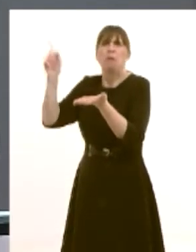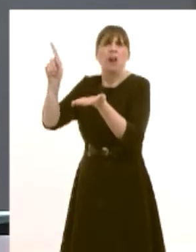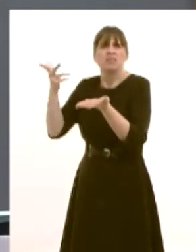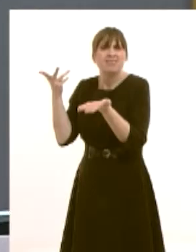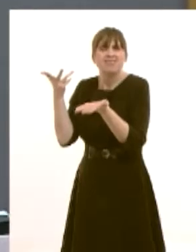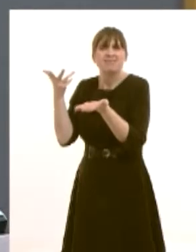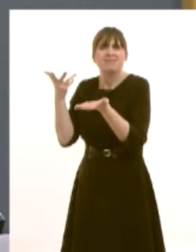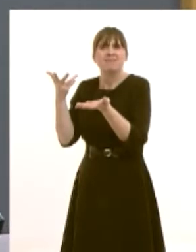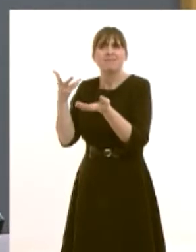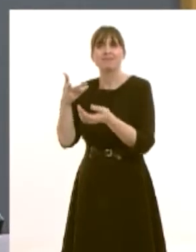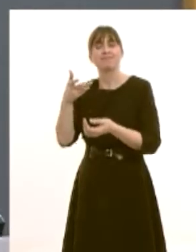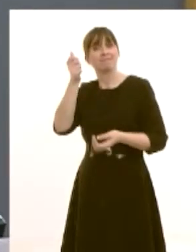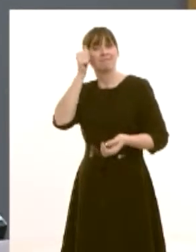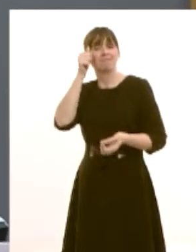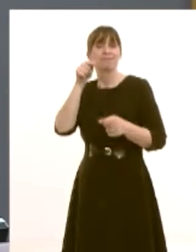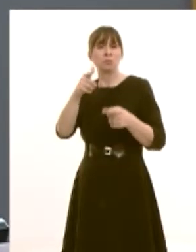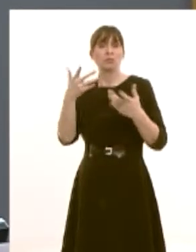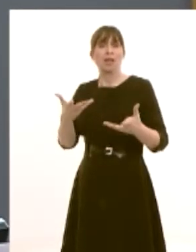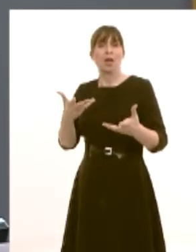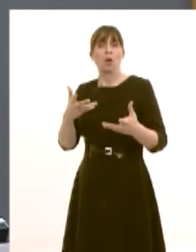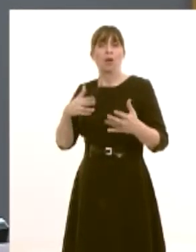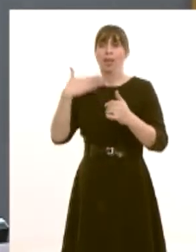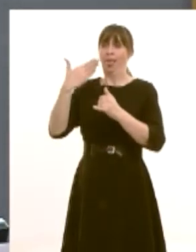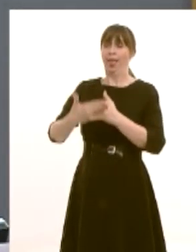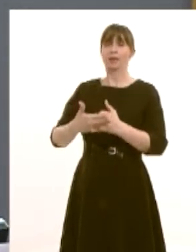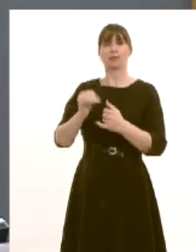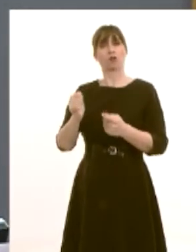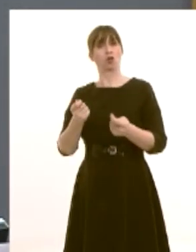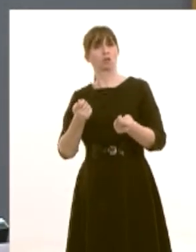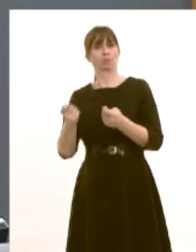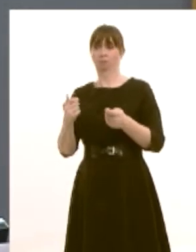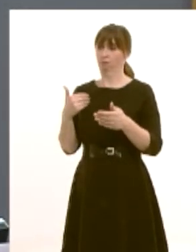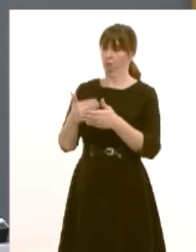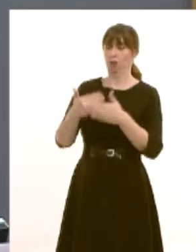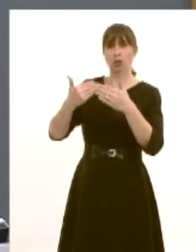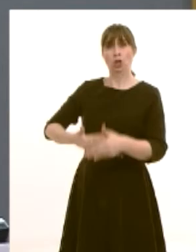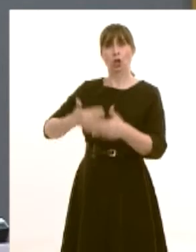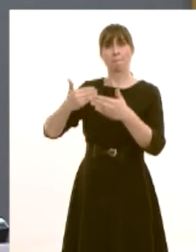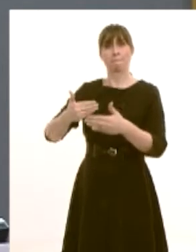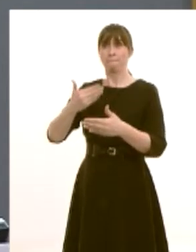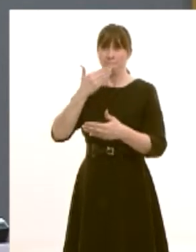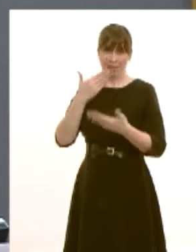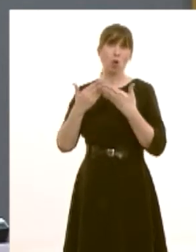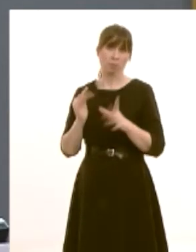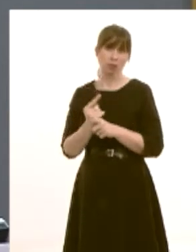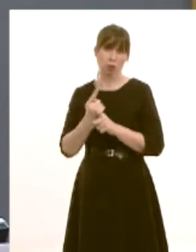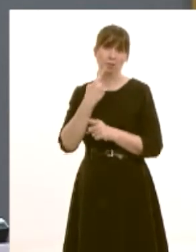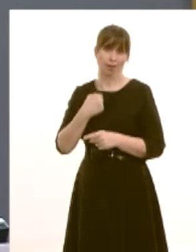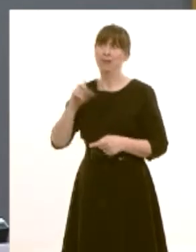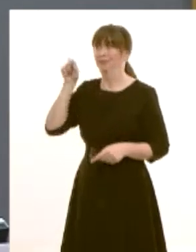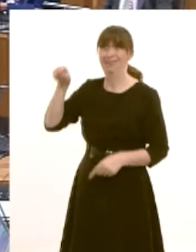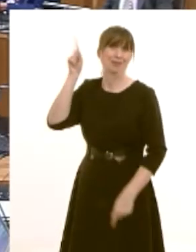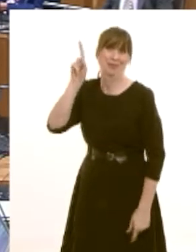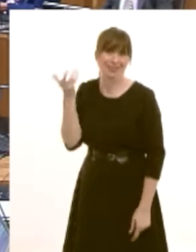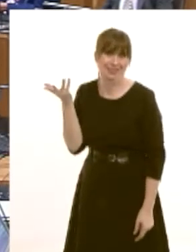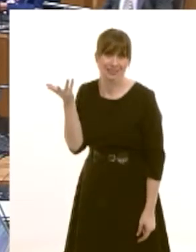because you are in high spirits at the end of this term will you give me a transparent and open answer as to what exactly the delivery unit